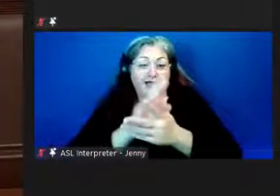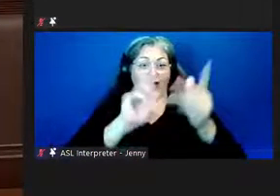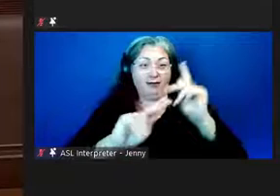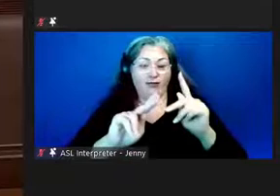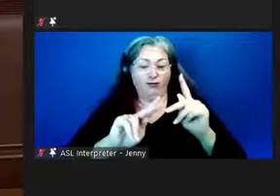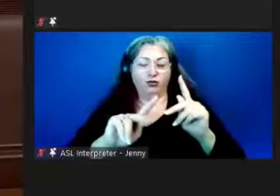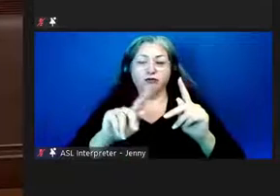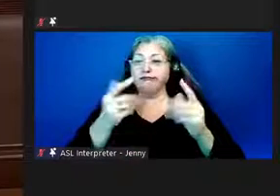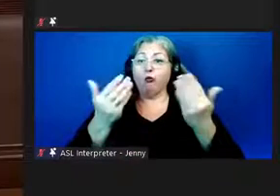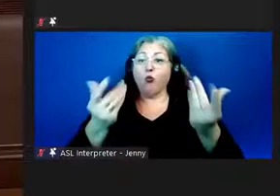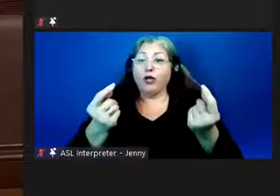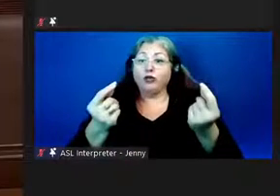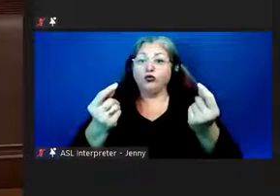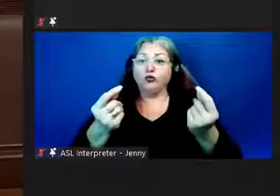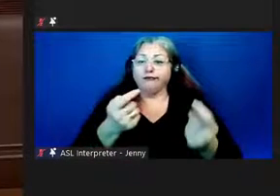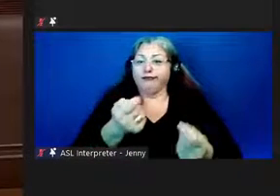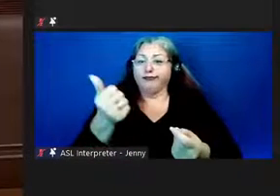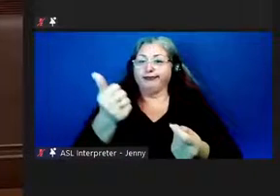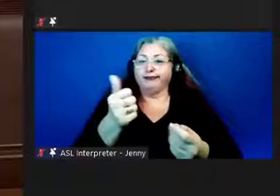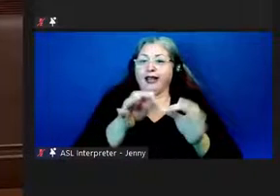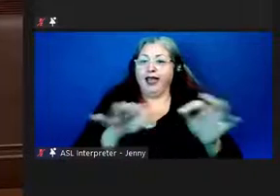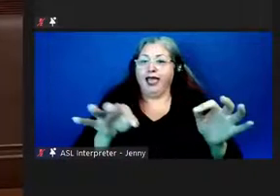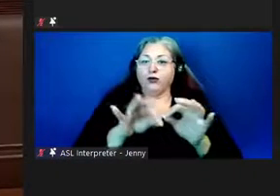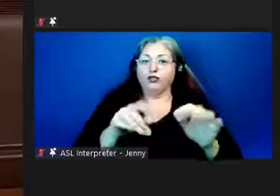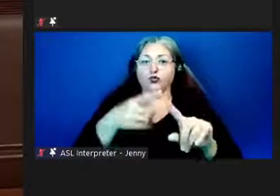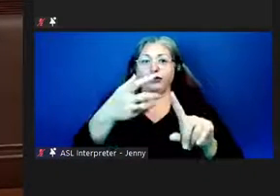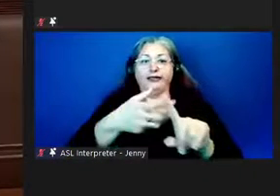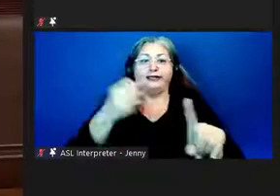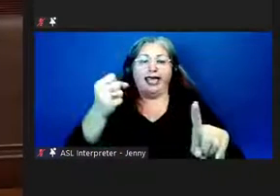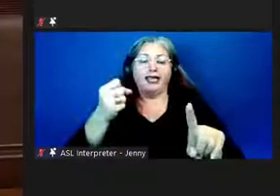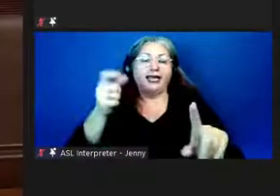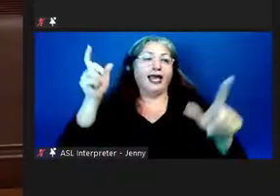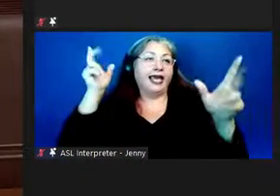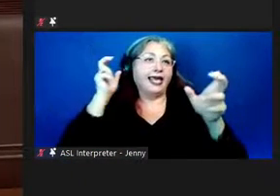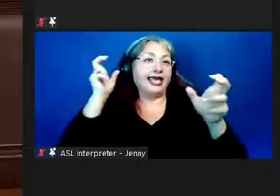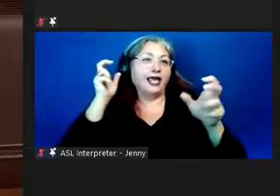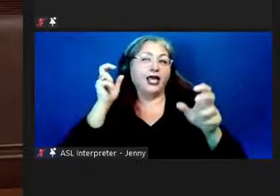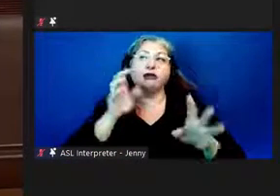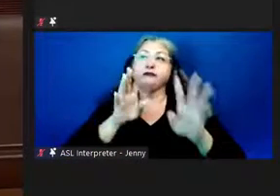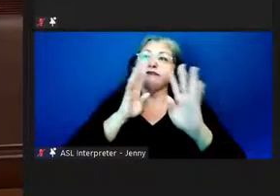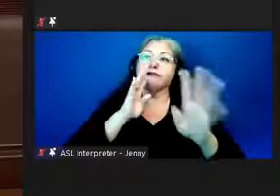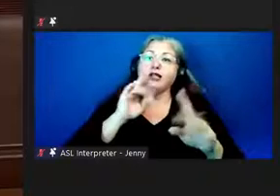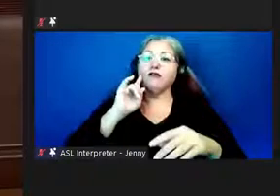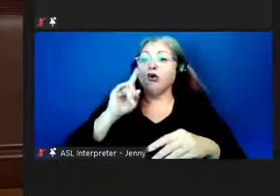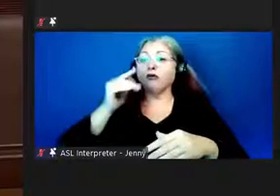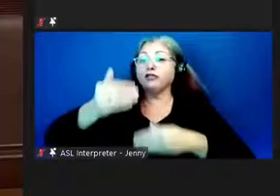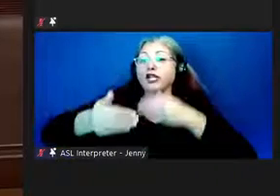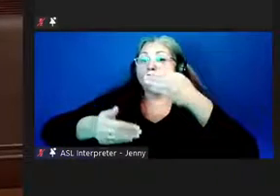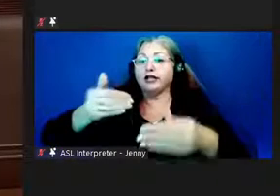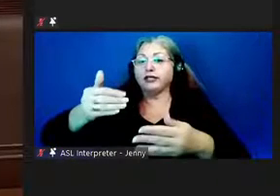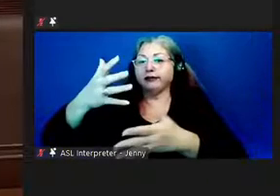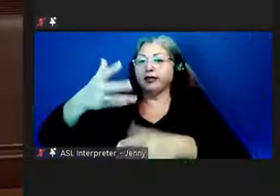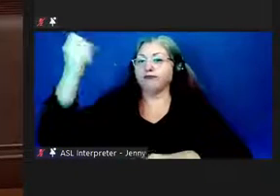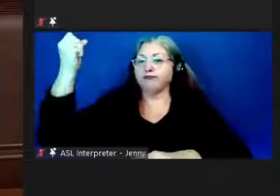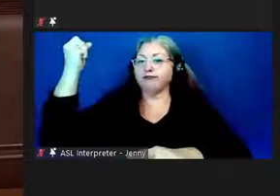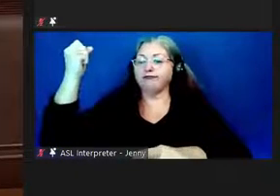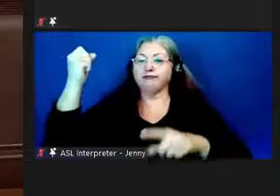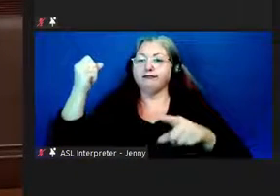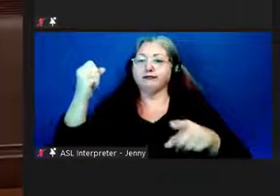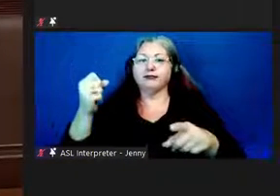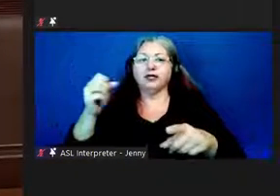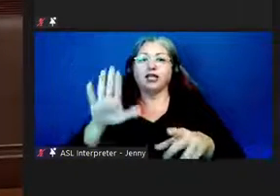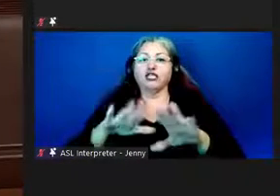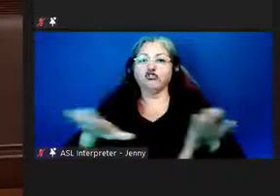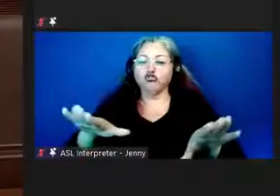extinguish their language by taking it from the ears and mouths of future generations. You take it away from their